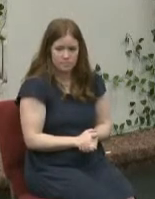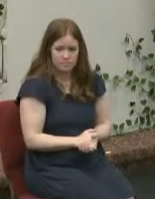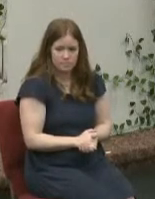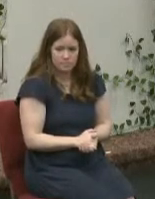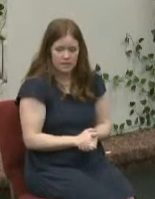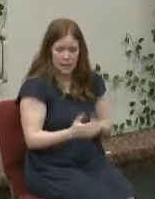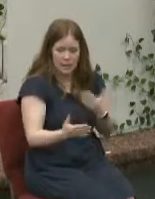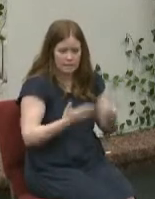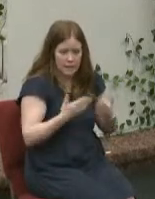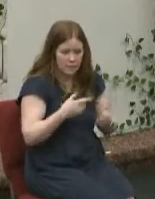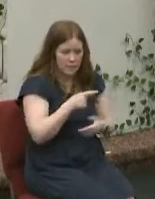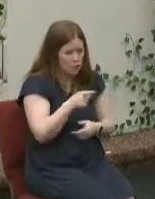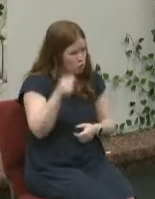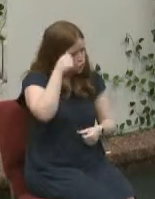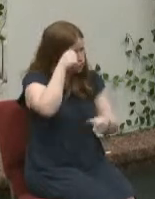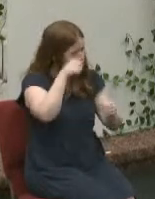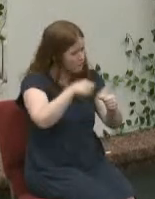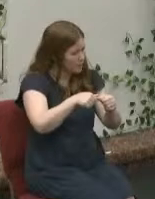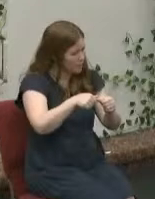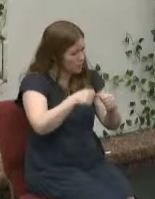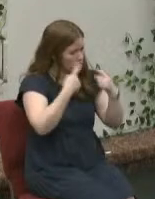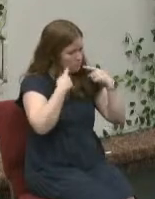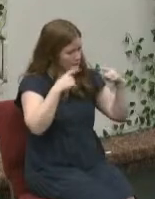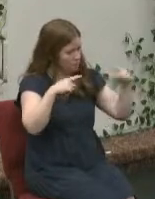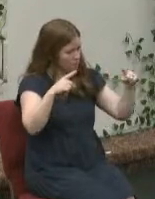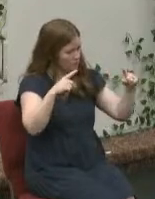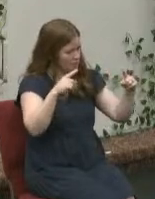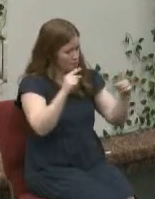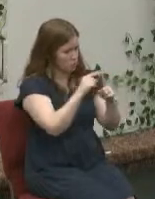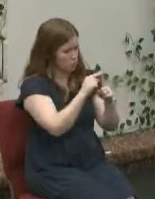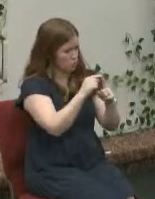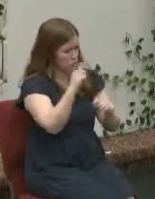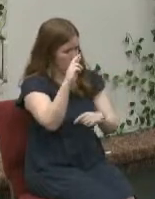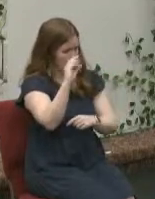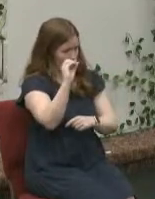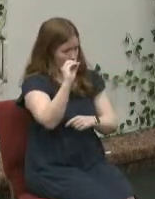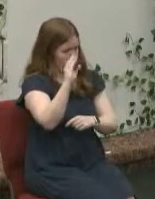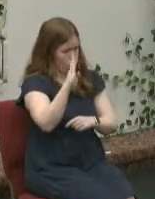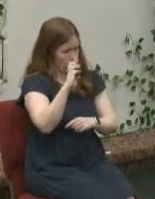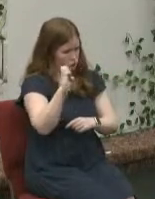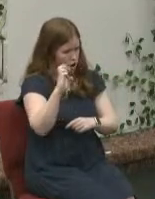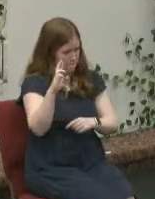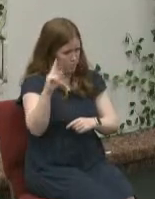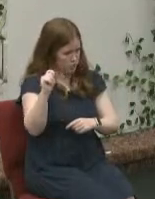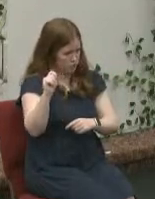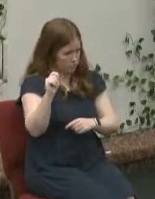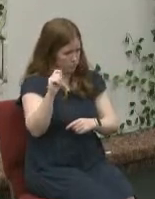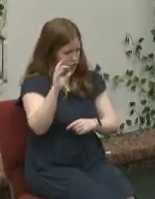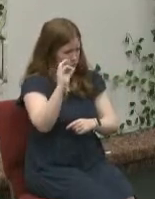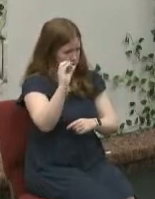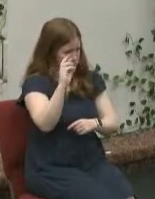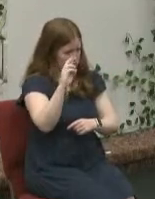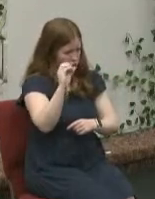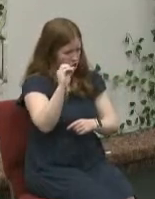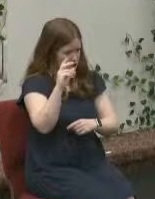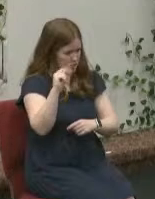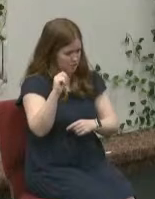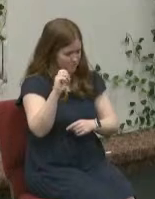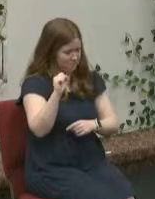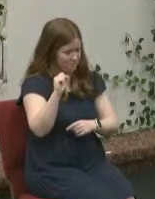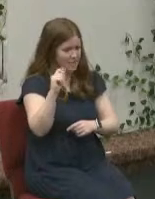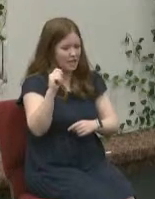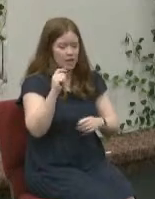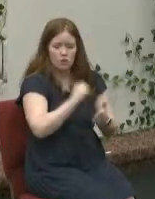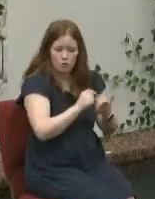perhaps you remember the famous poetic words of Robert Frost and he wrote two roads diverged